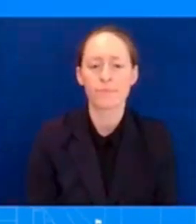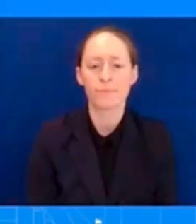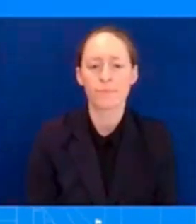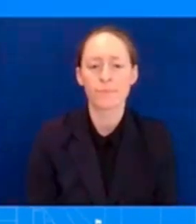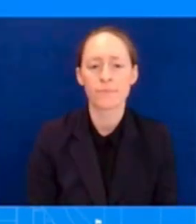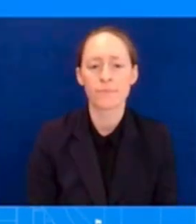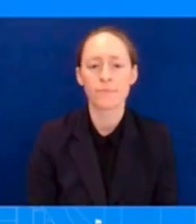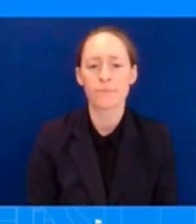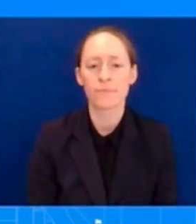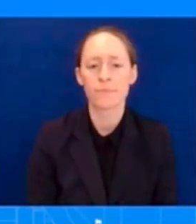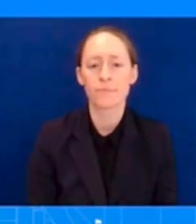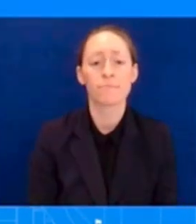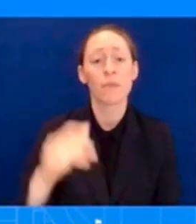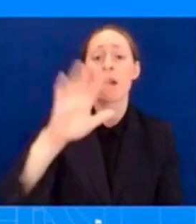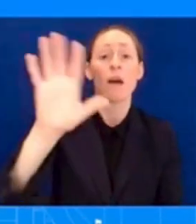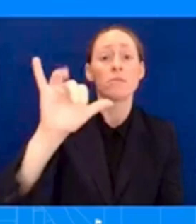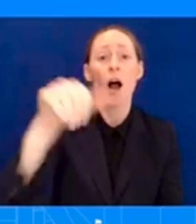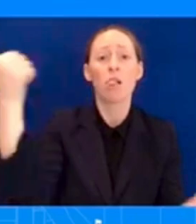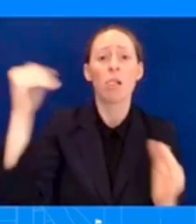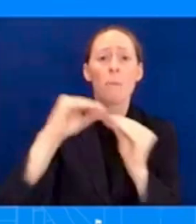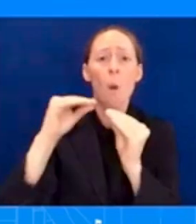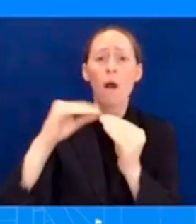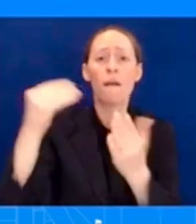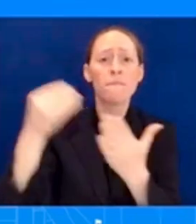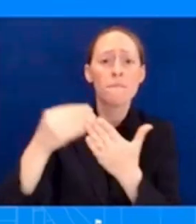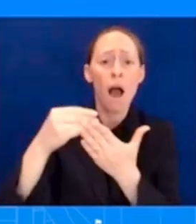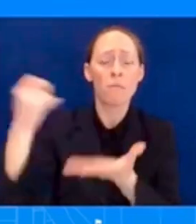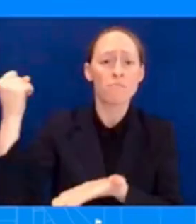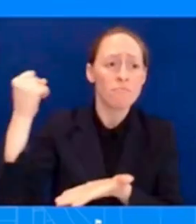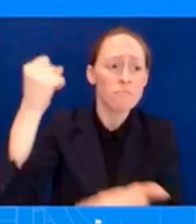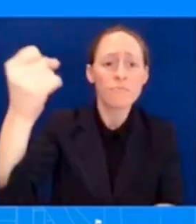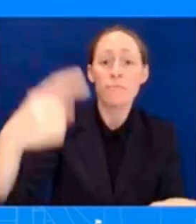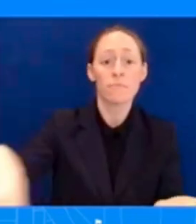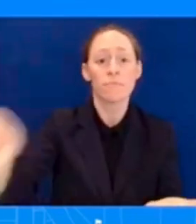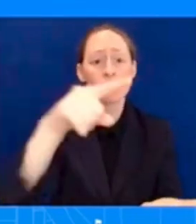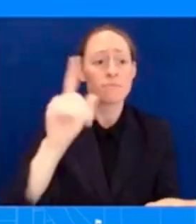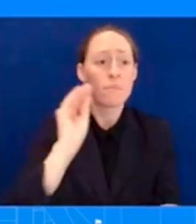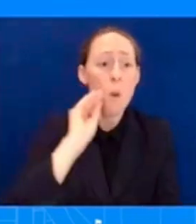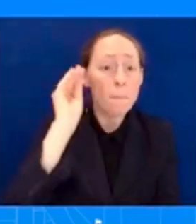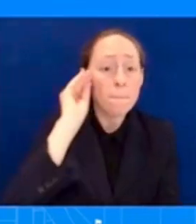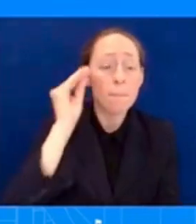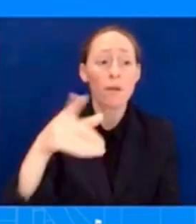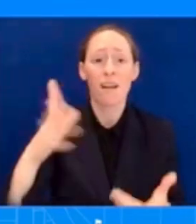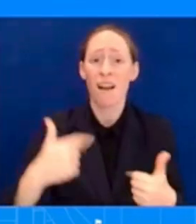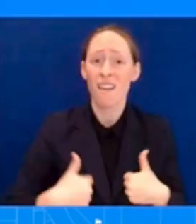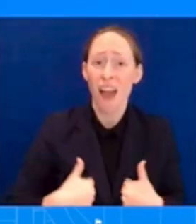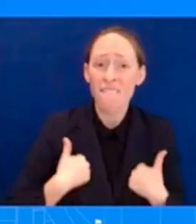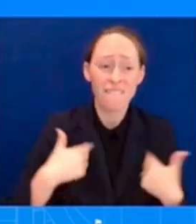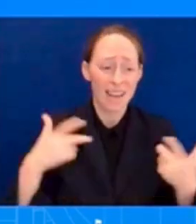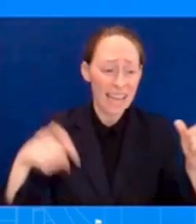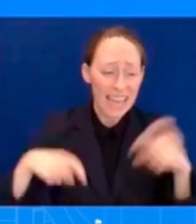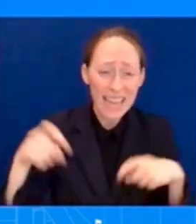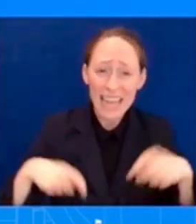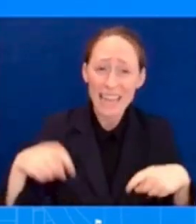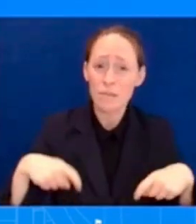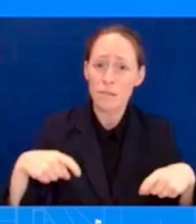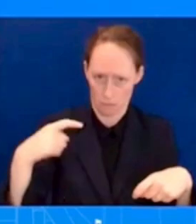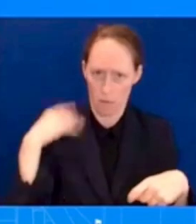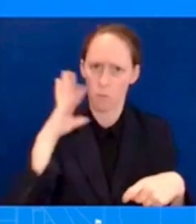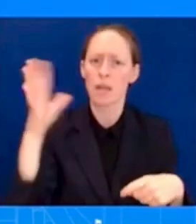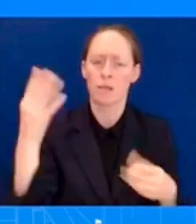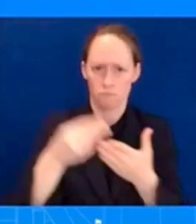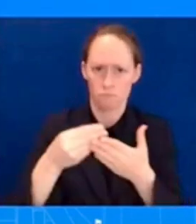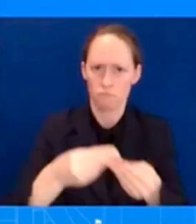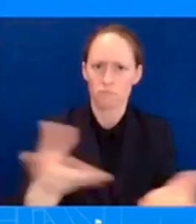homes or the loss of their personal property so i encourage anybody who has not registered for fema assistance yet to go to disasterassistance